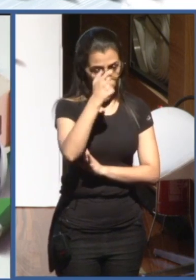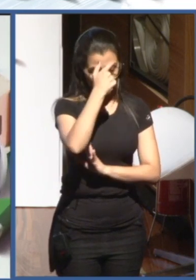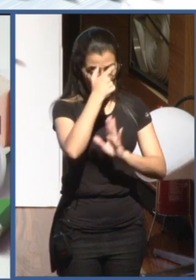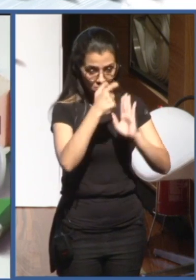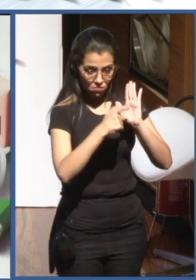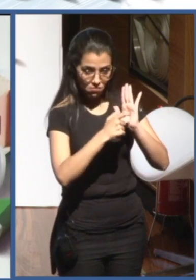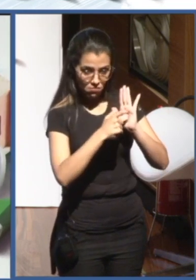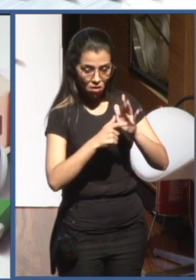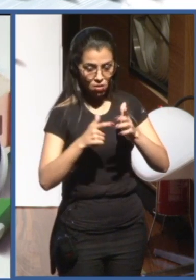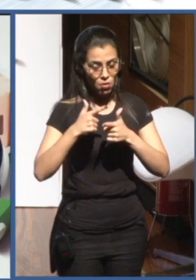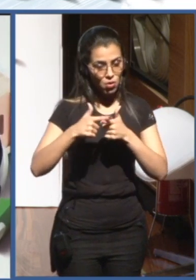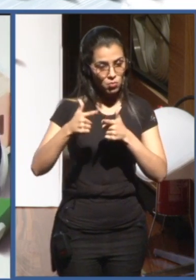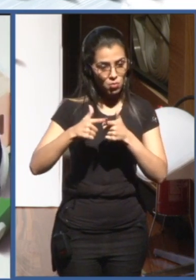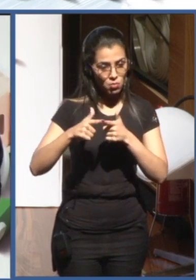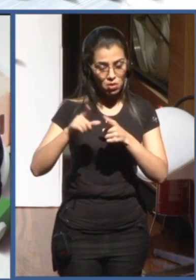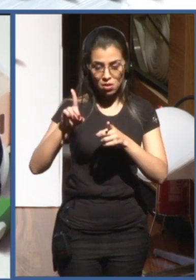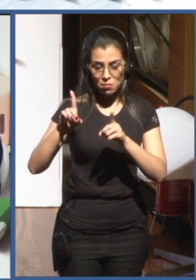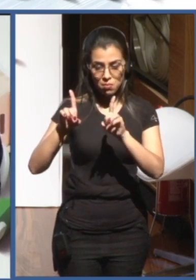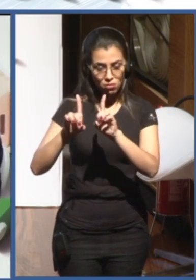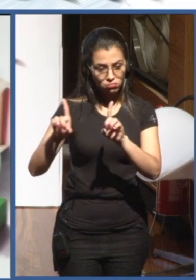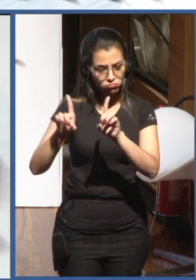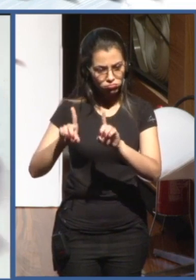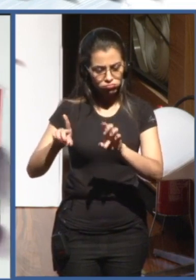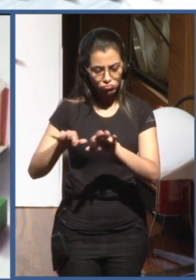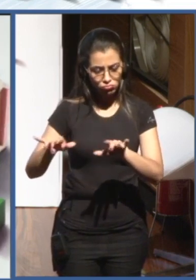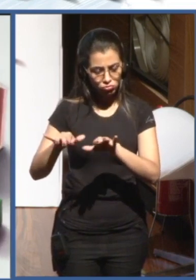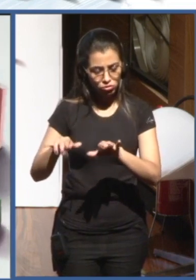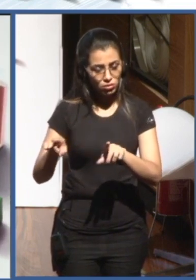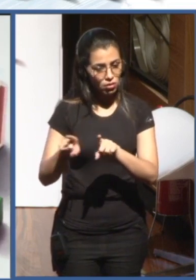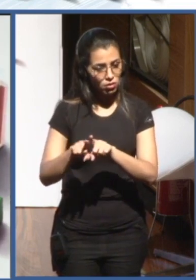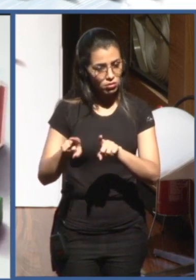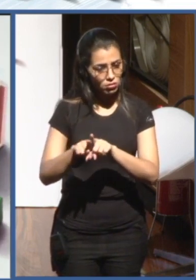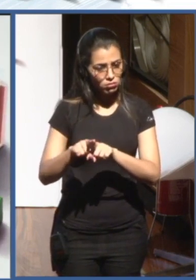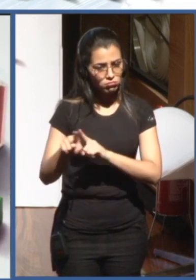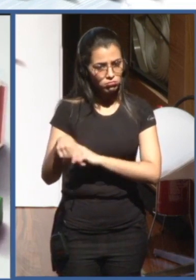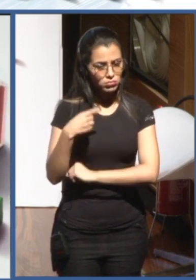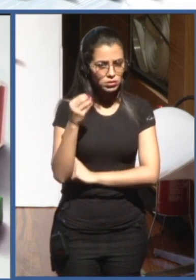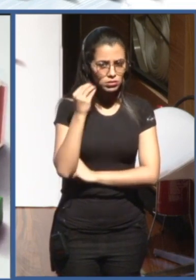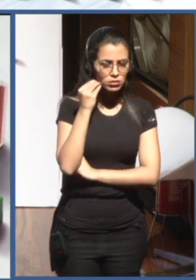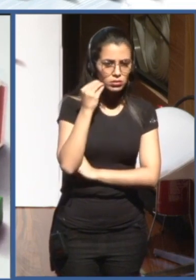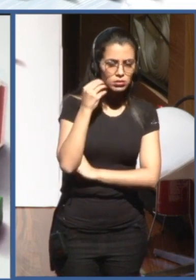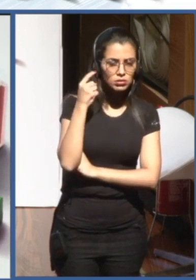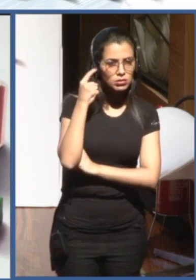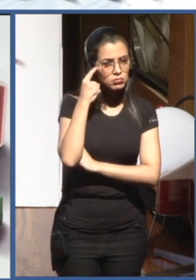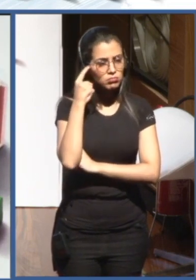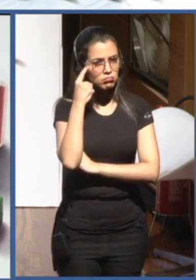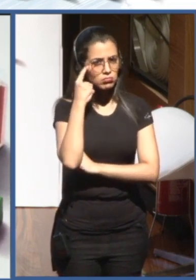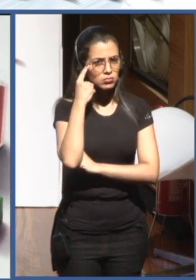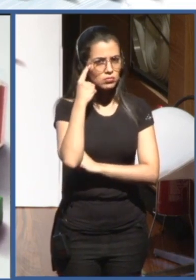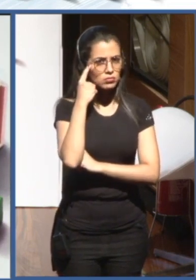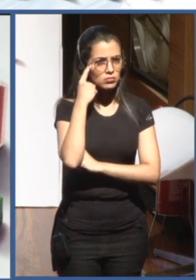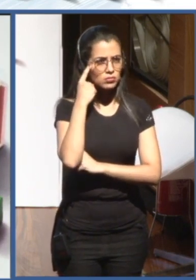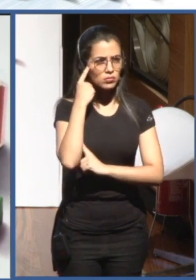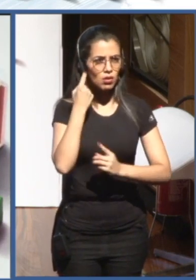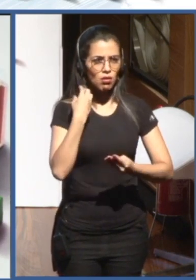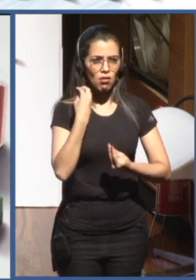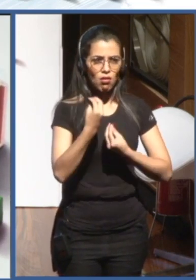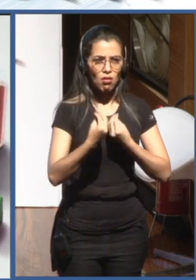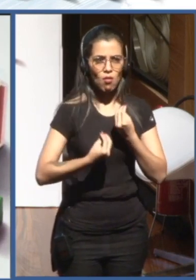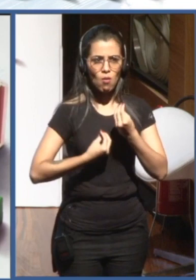in the digital space, and try to think about where digital cooperation is